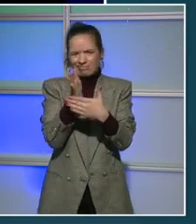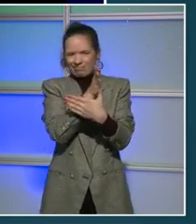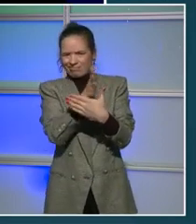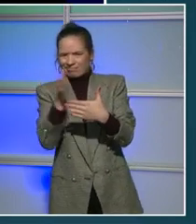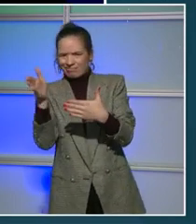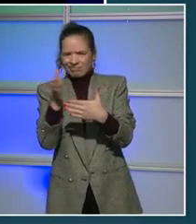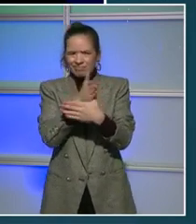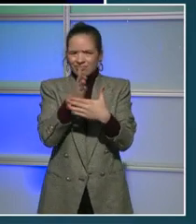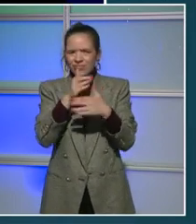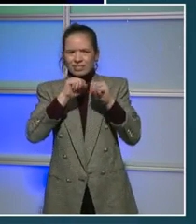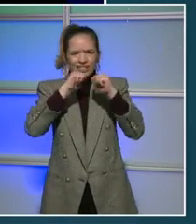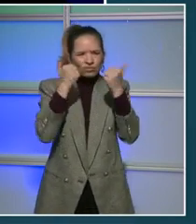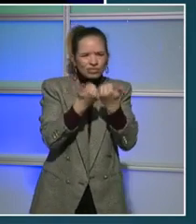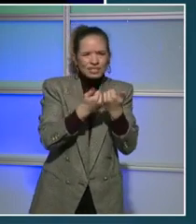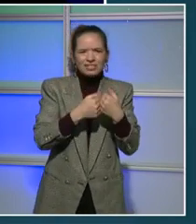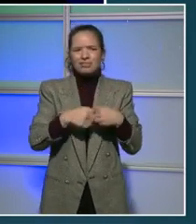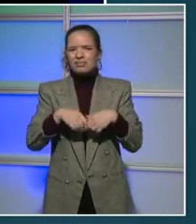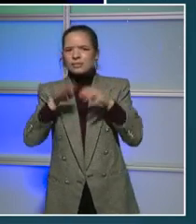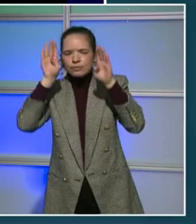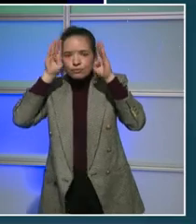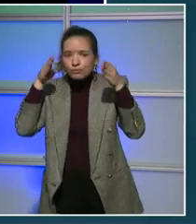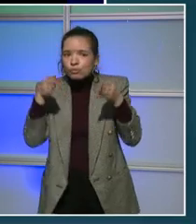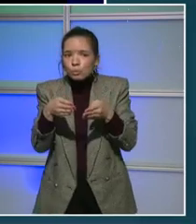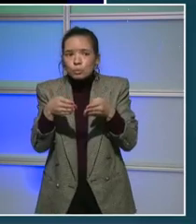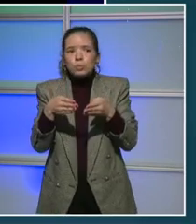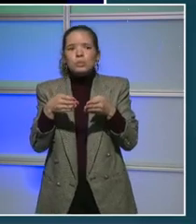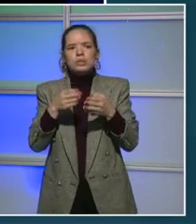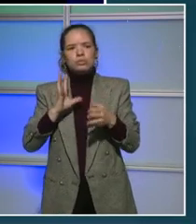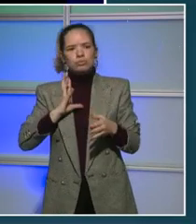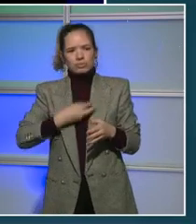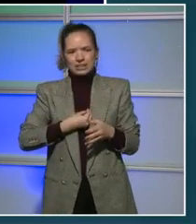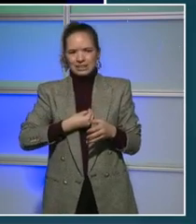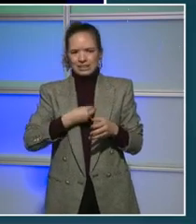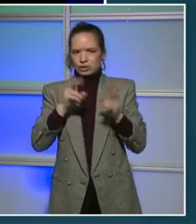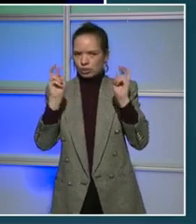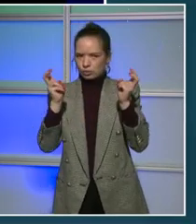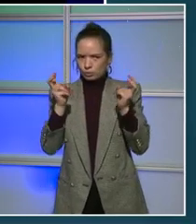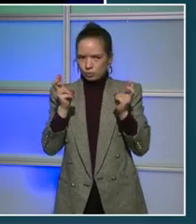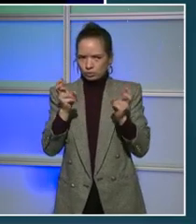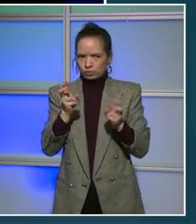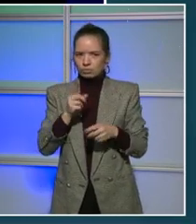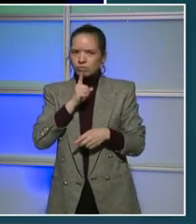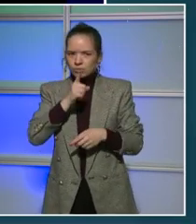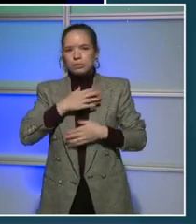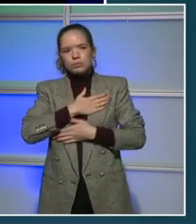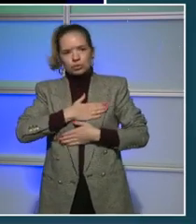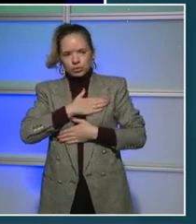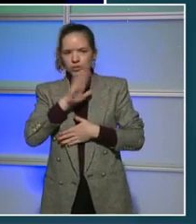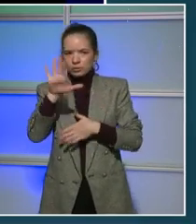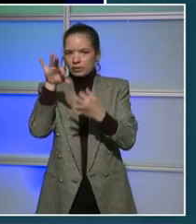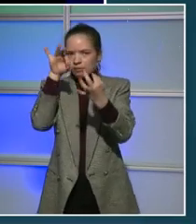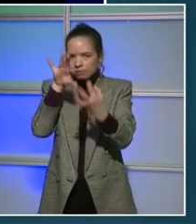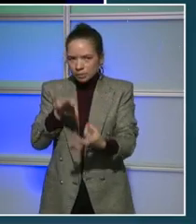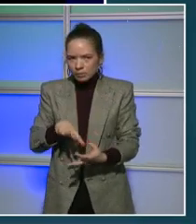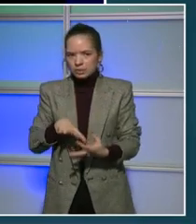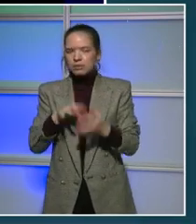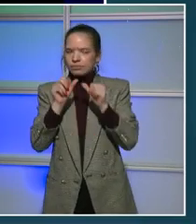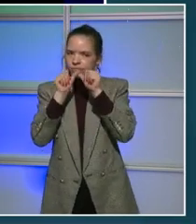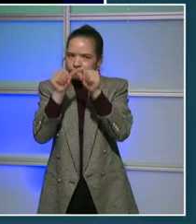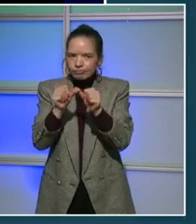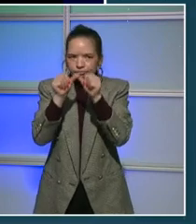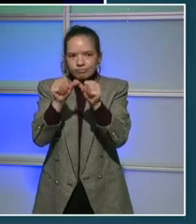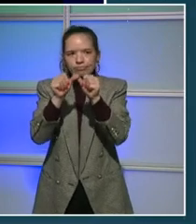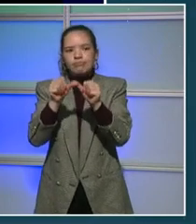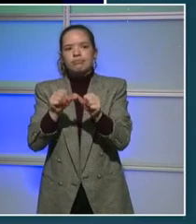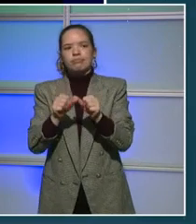concentrate them in some regards. So I appreciate that feedback and we will take that